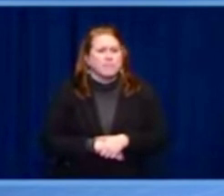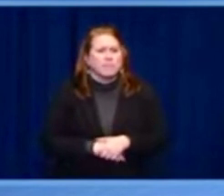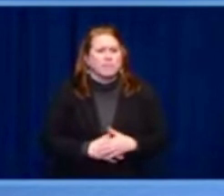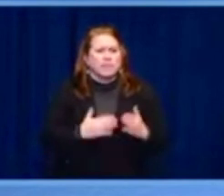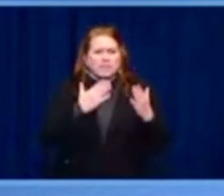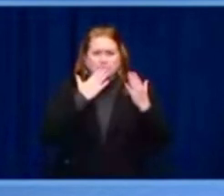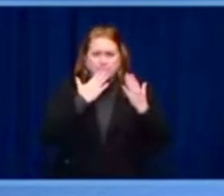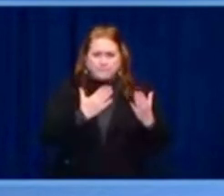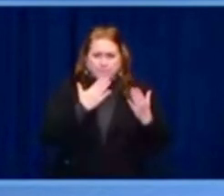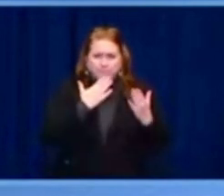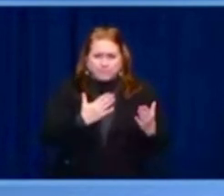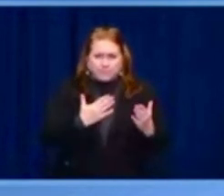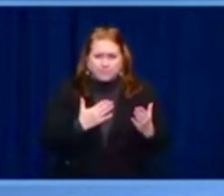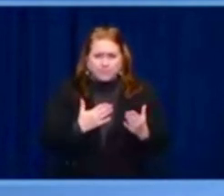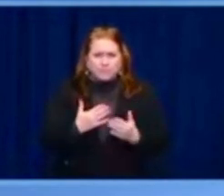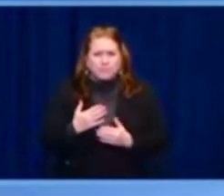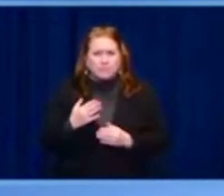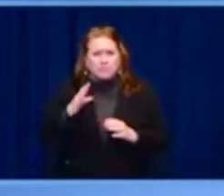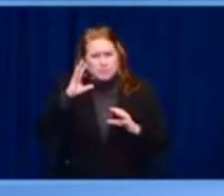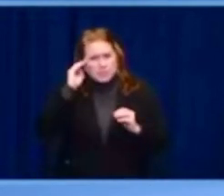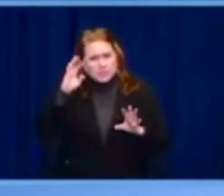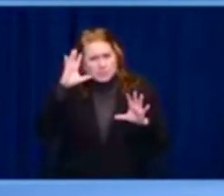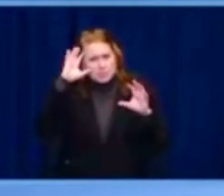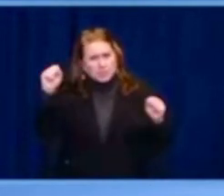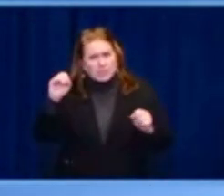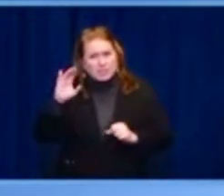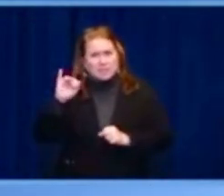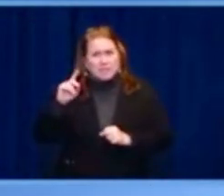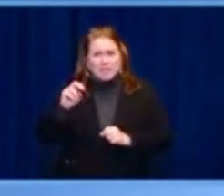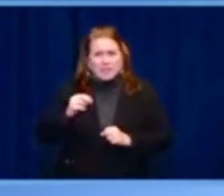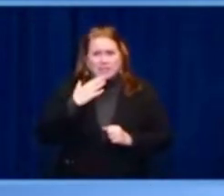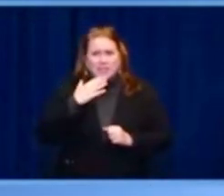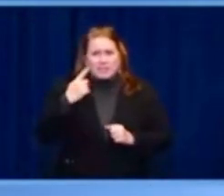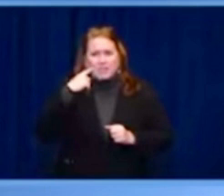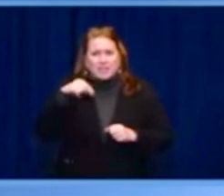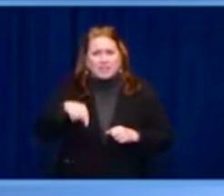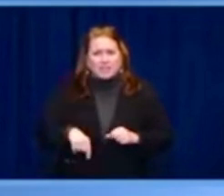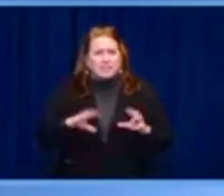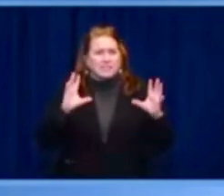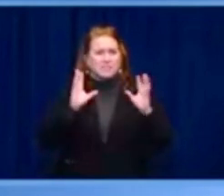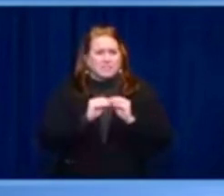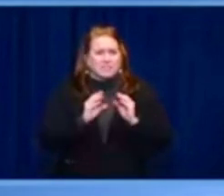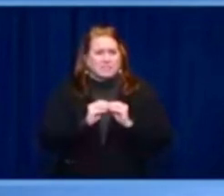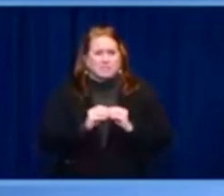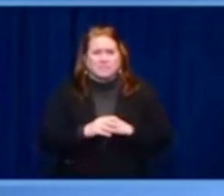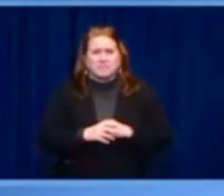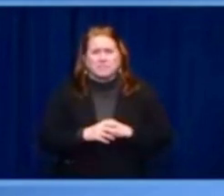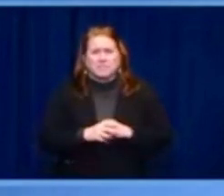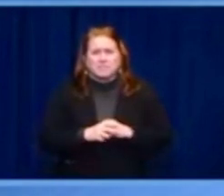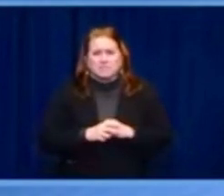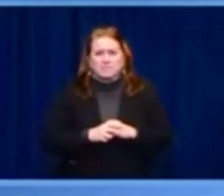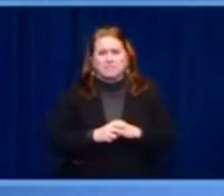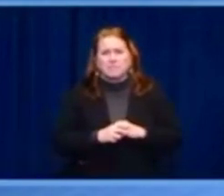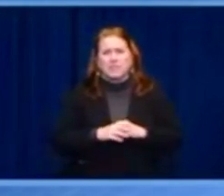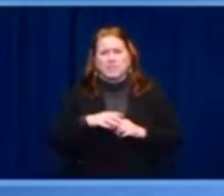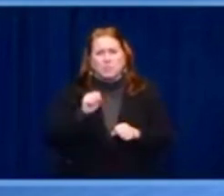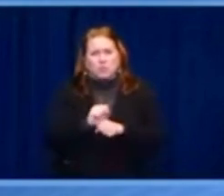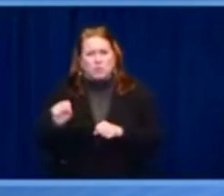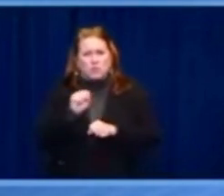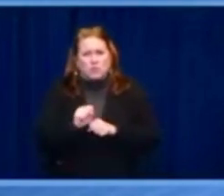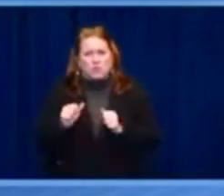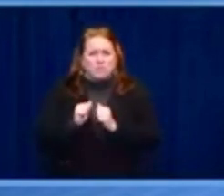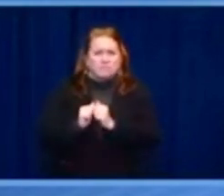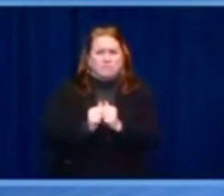from scratch? Modern generations of many democratic countries do not know from their